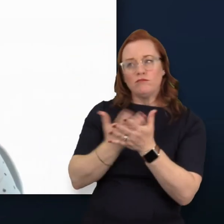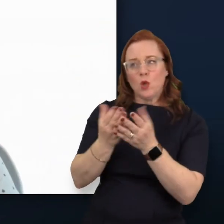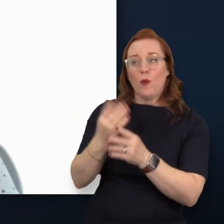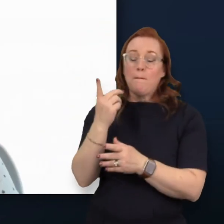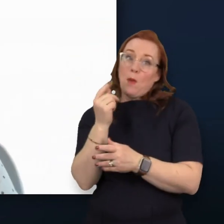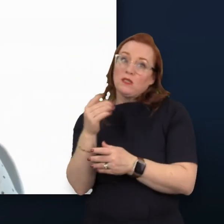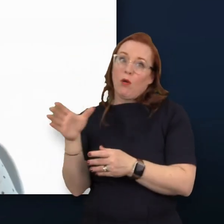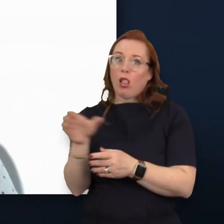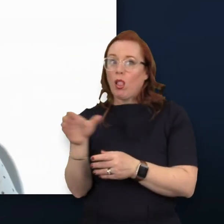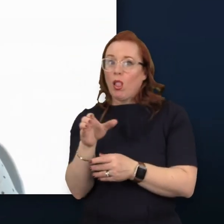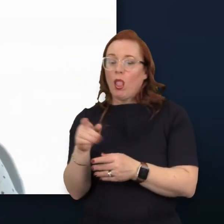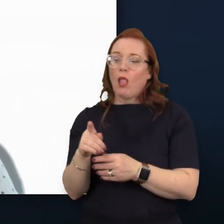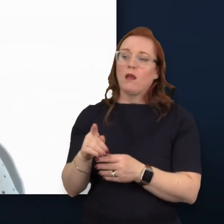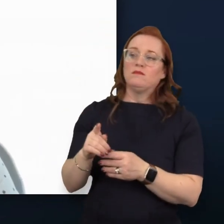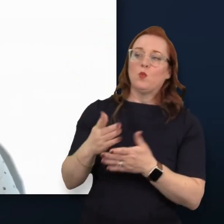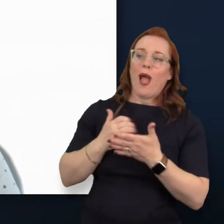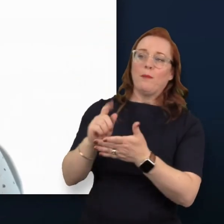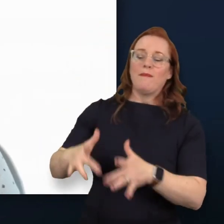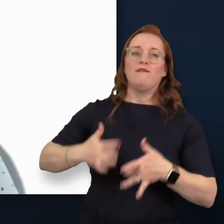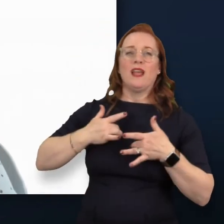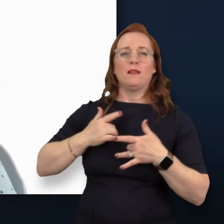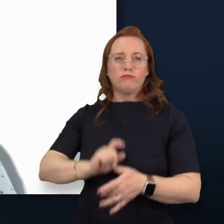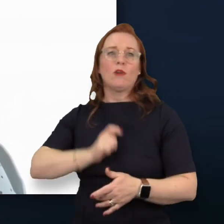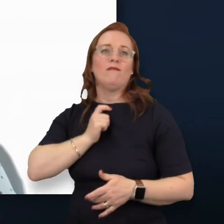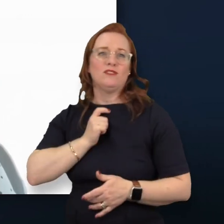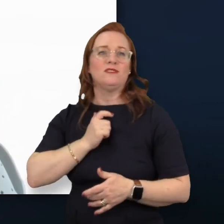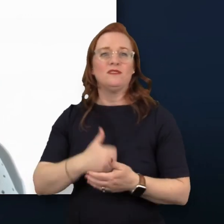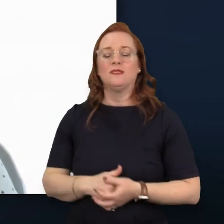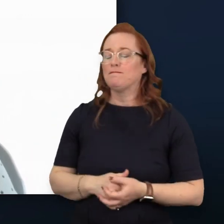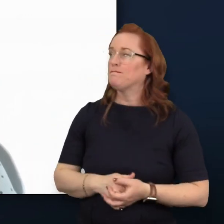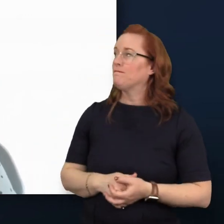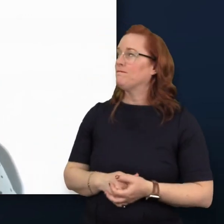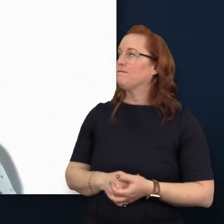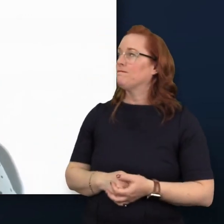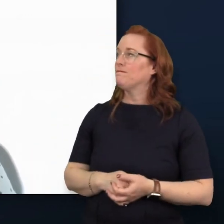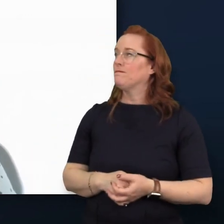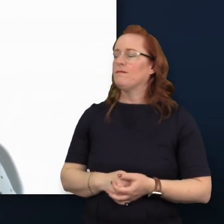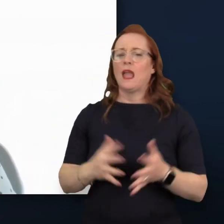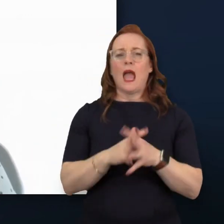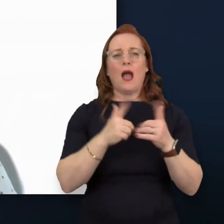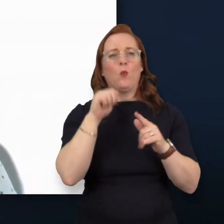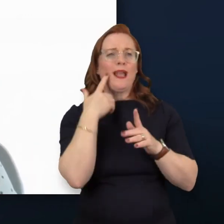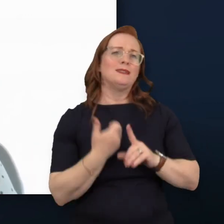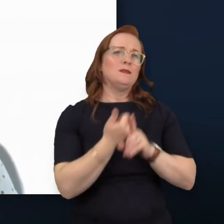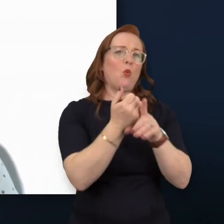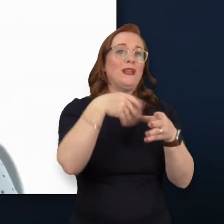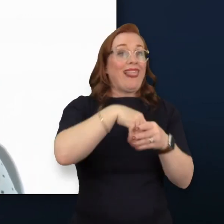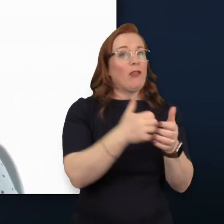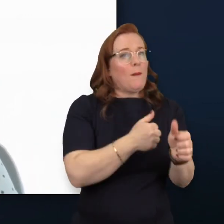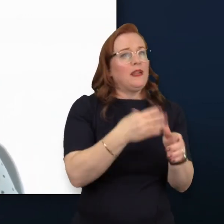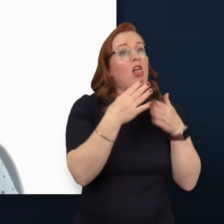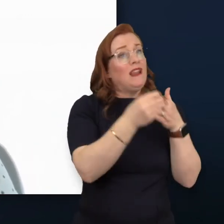and talent in a way that it helps to remove anxieties and where we can support